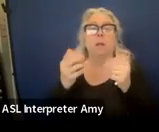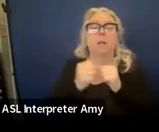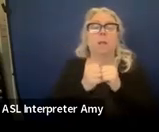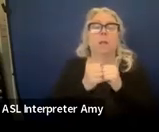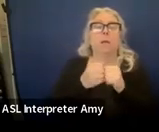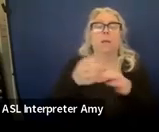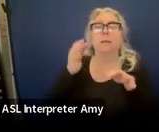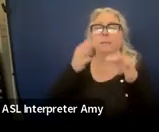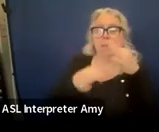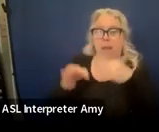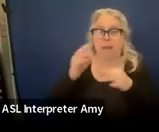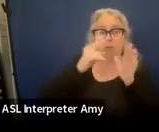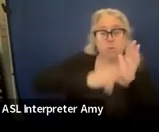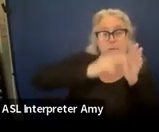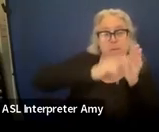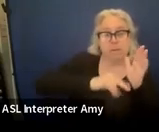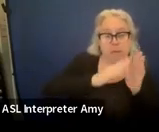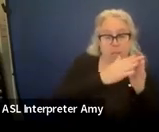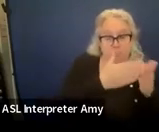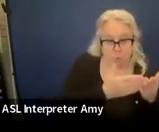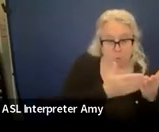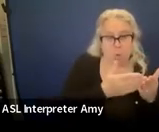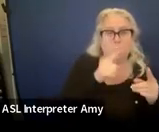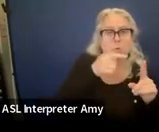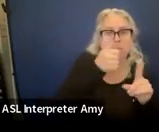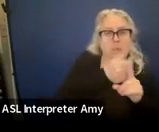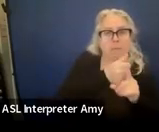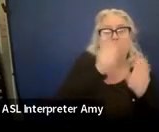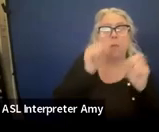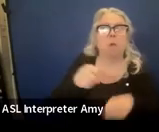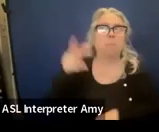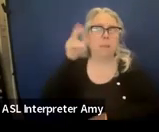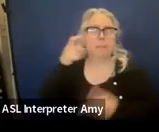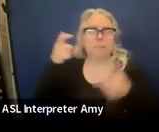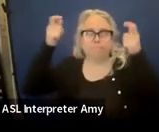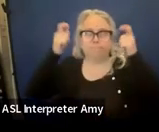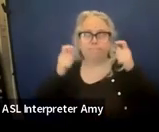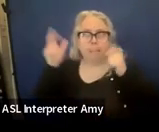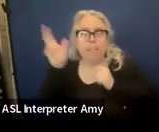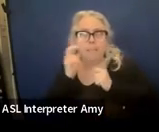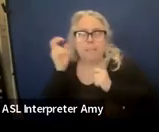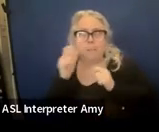versus reading a book to themselves. They could be listening to a book.